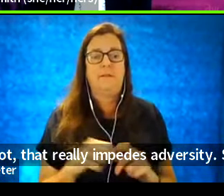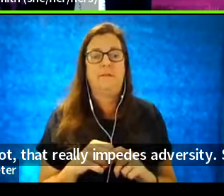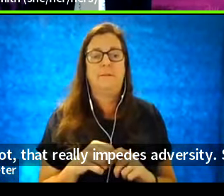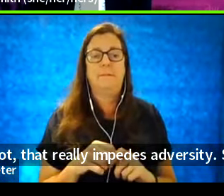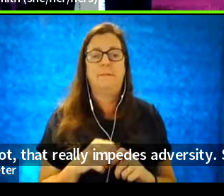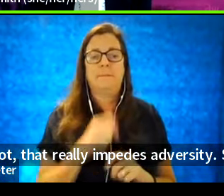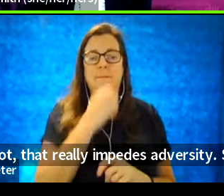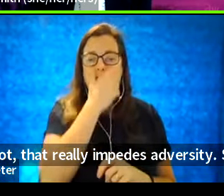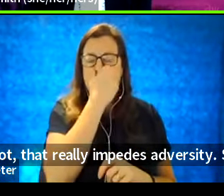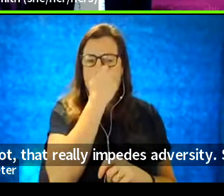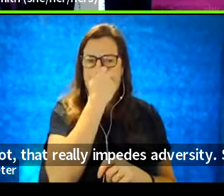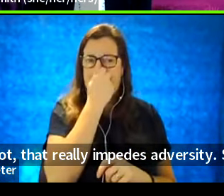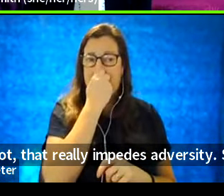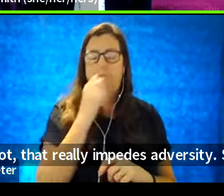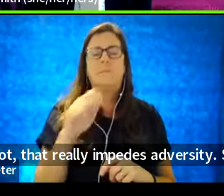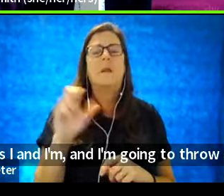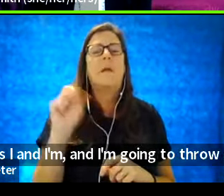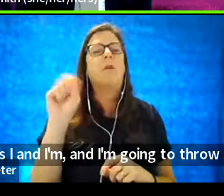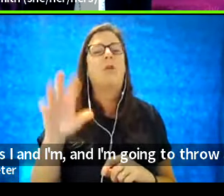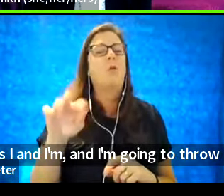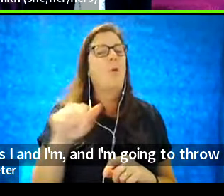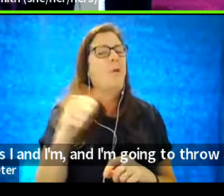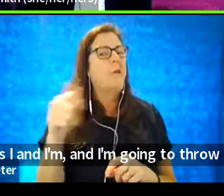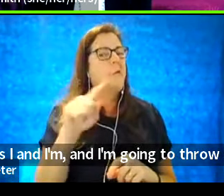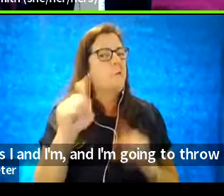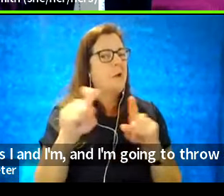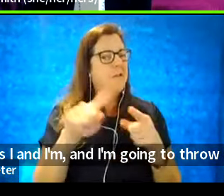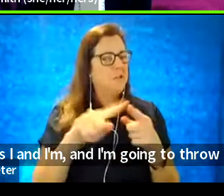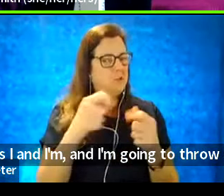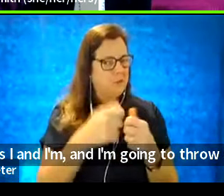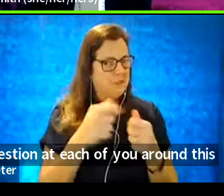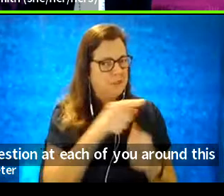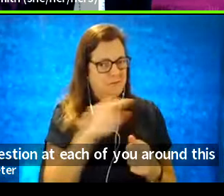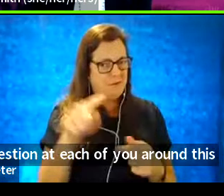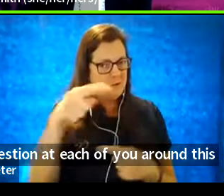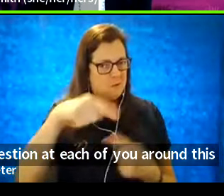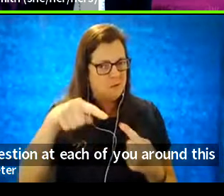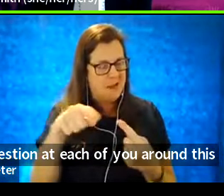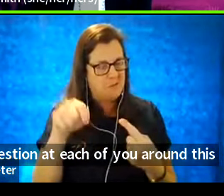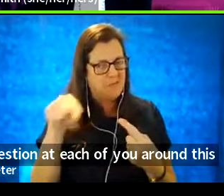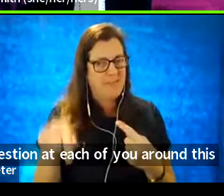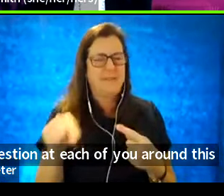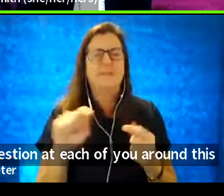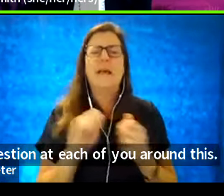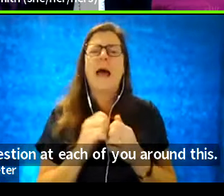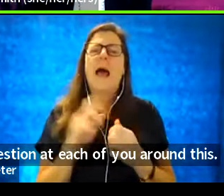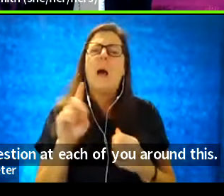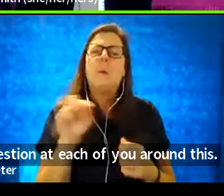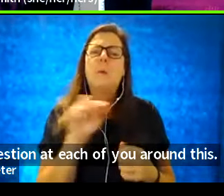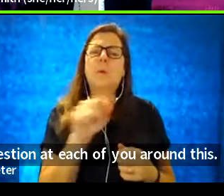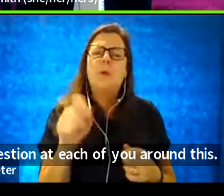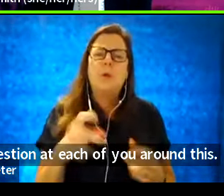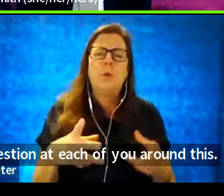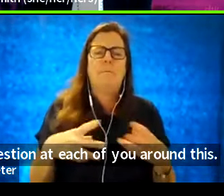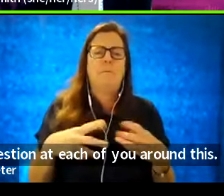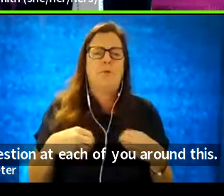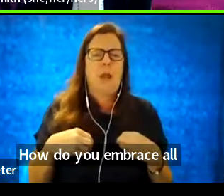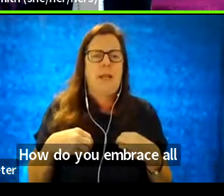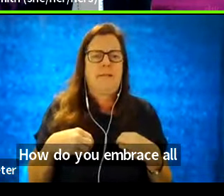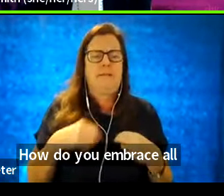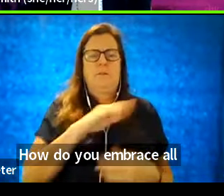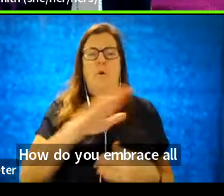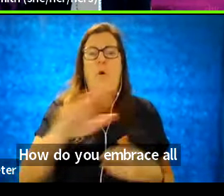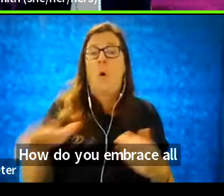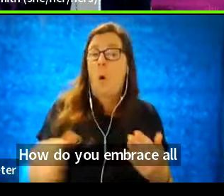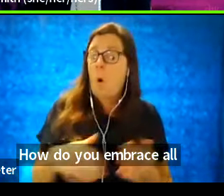I'm going to throw another question at each of you around this. How do you embrace all